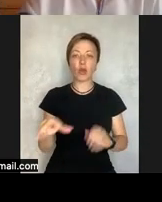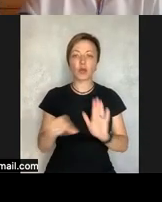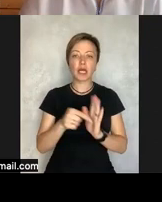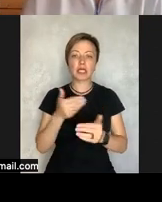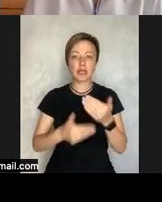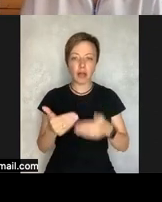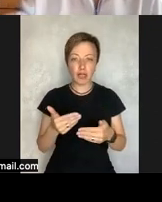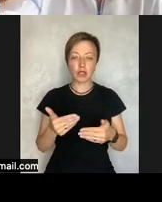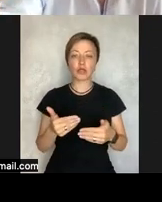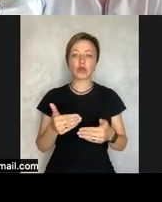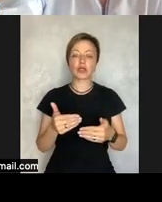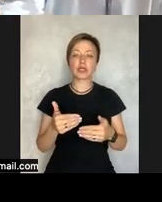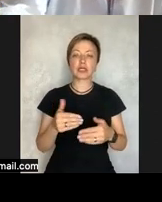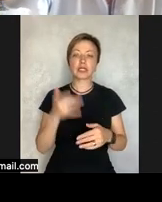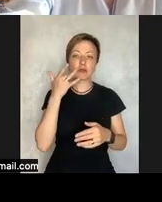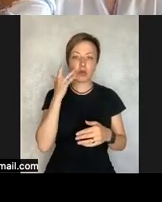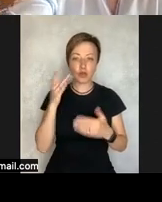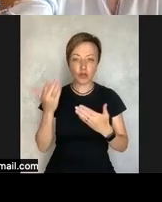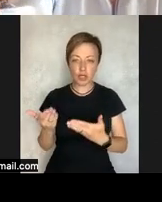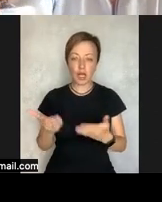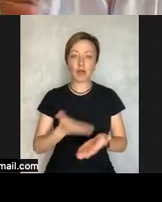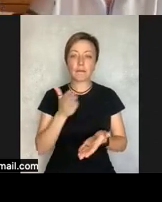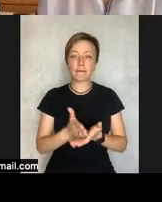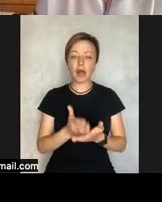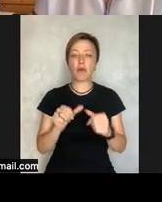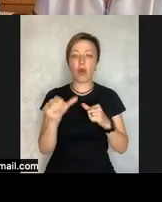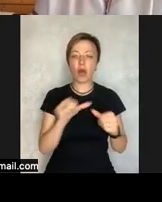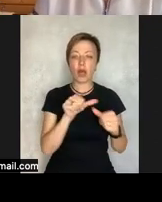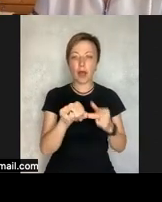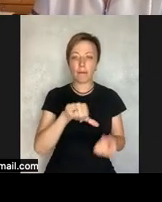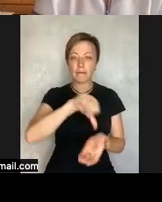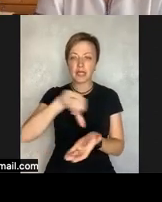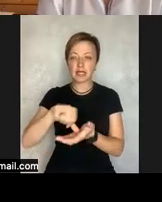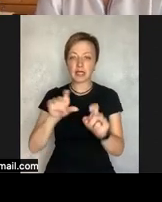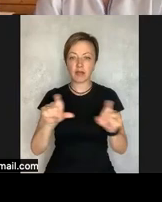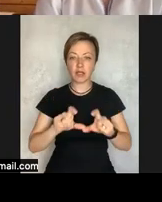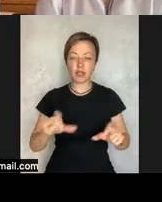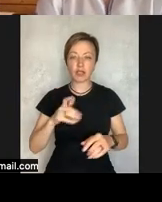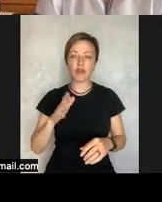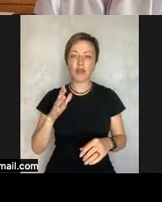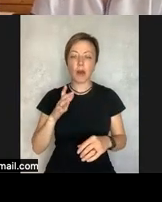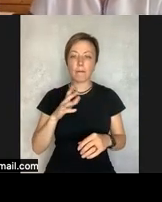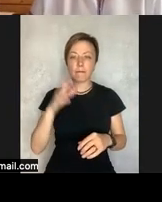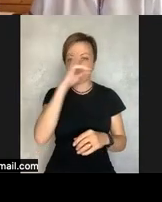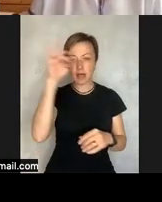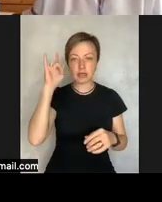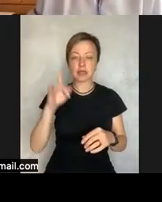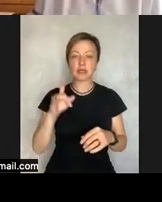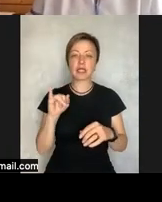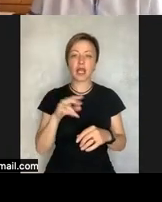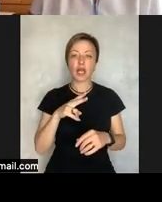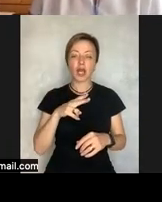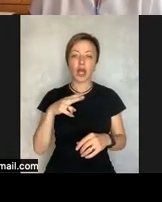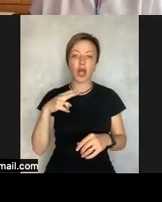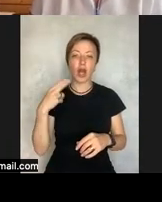regional offices in mexico and london uh the arise is dedicated to human rights protection of